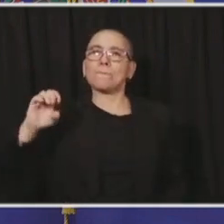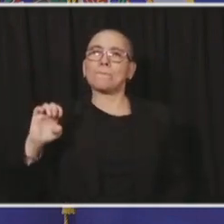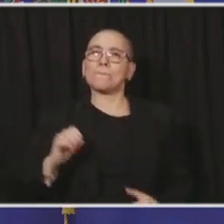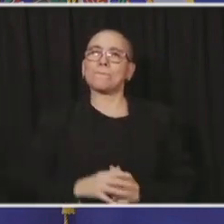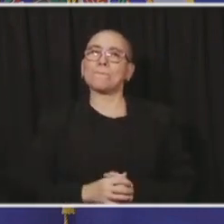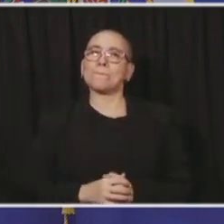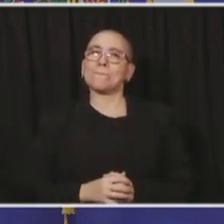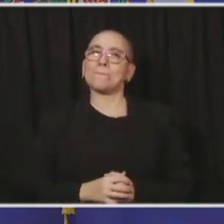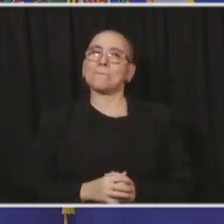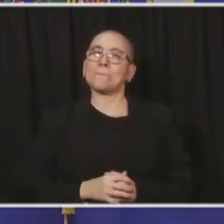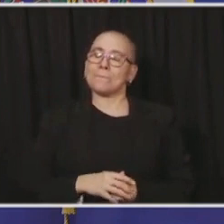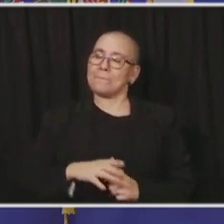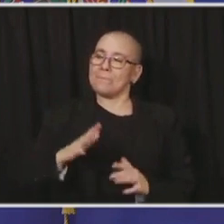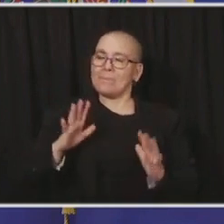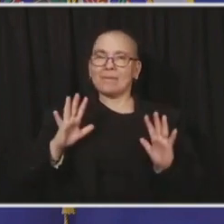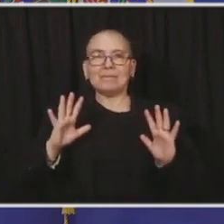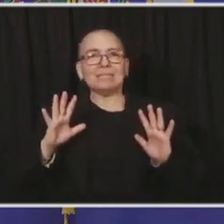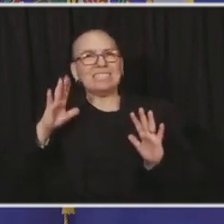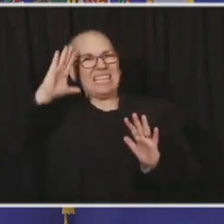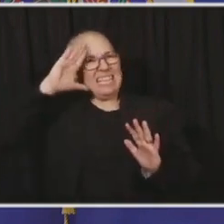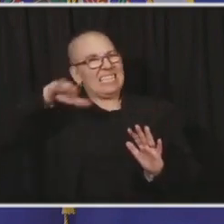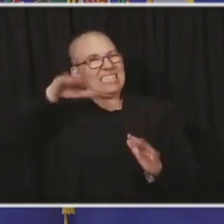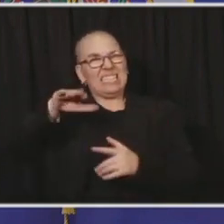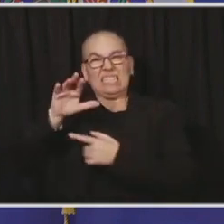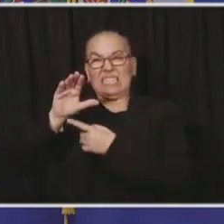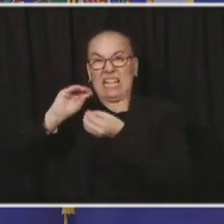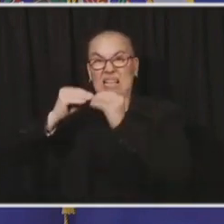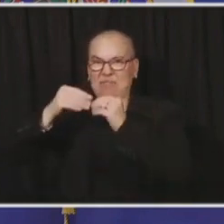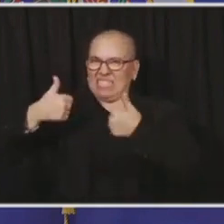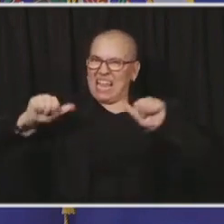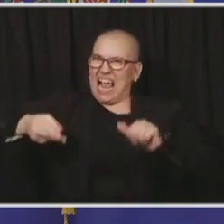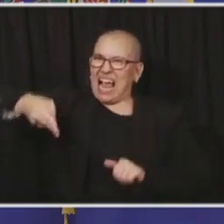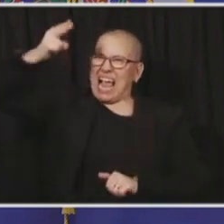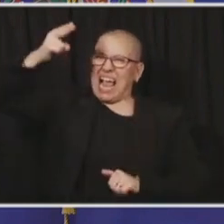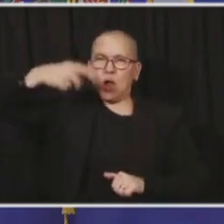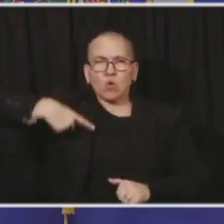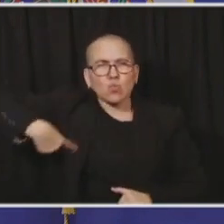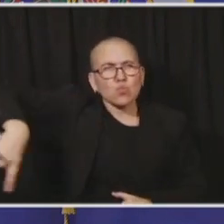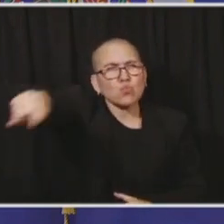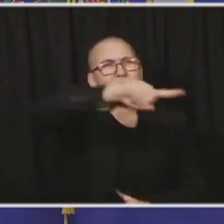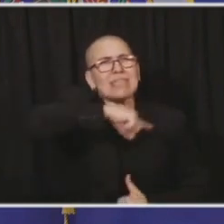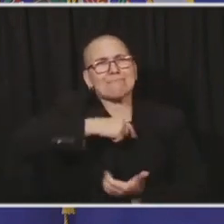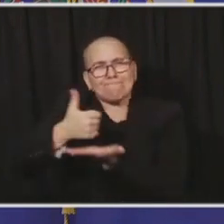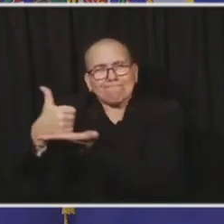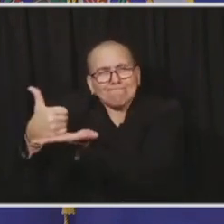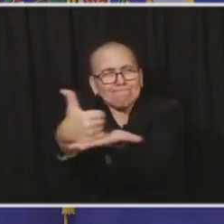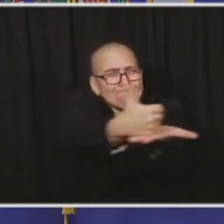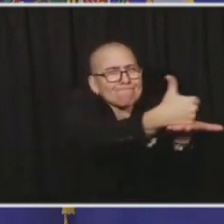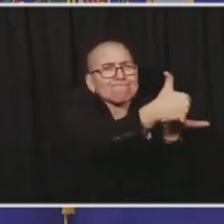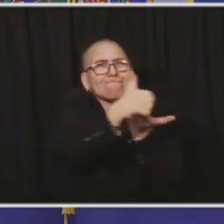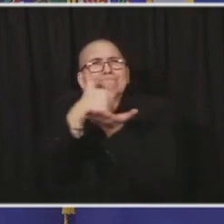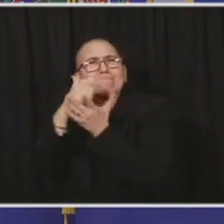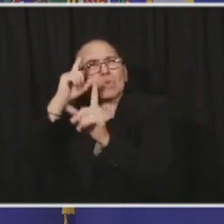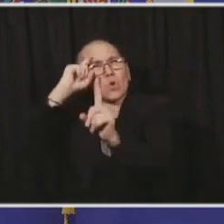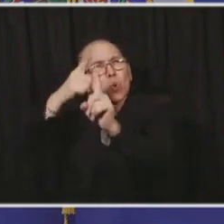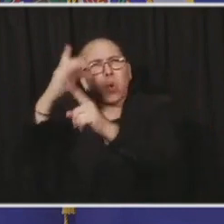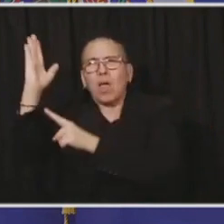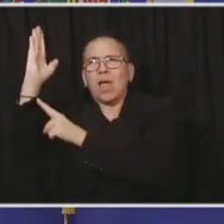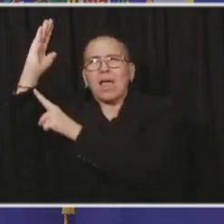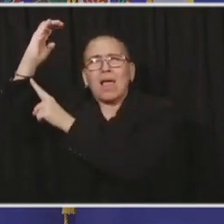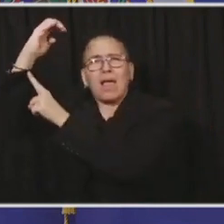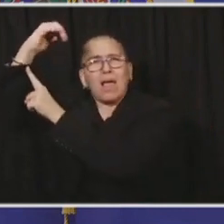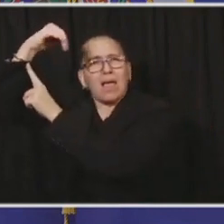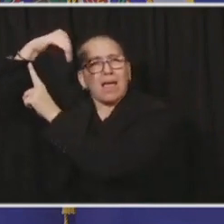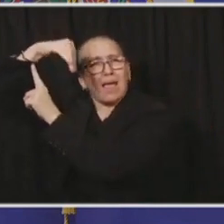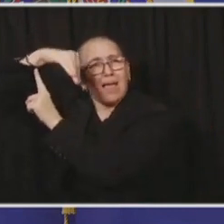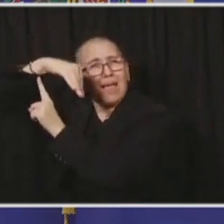you have helped us with the curve. And that's what I'd like to reemphasize as I talk to this young male nurse.